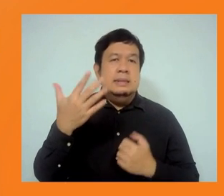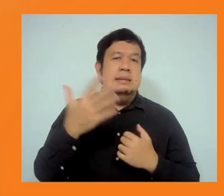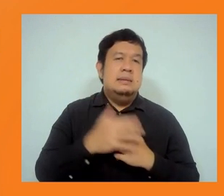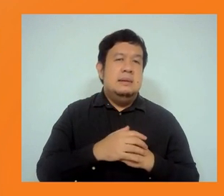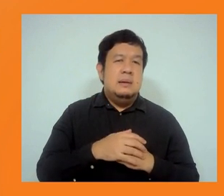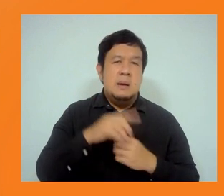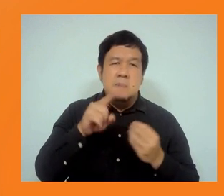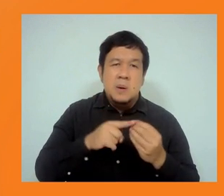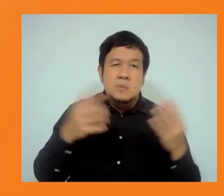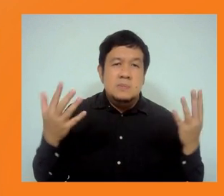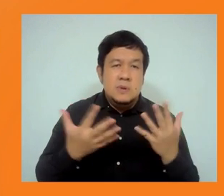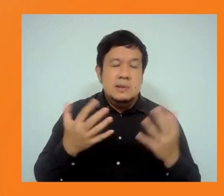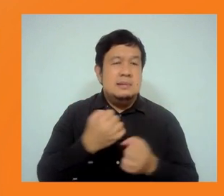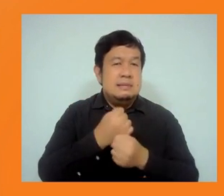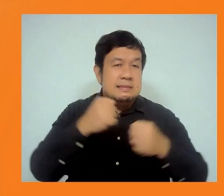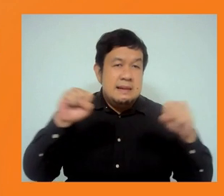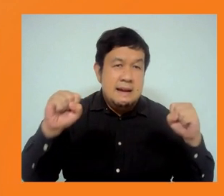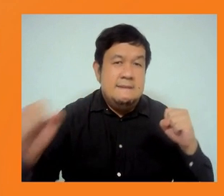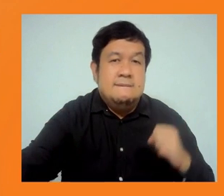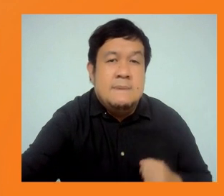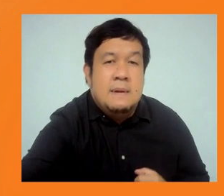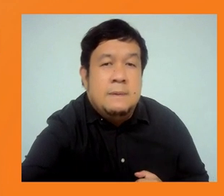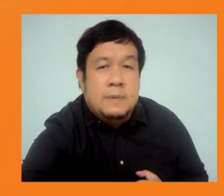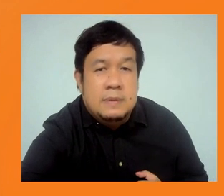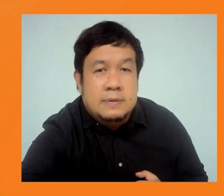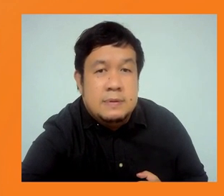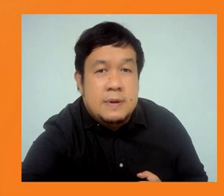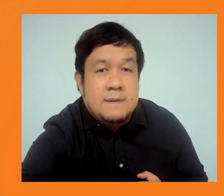in good faith and we need some answers. Thank you.